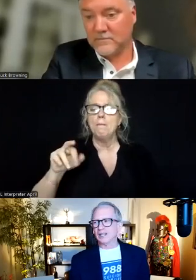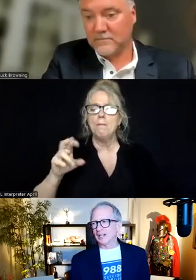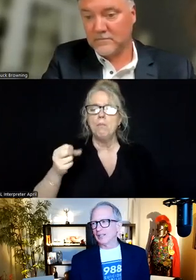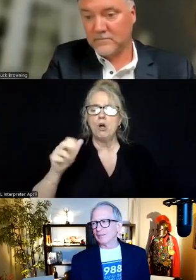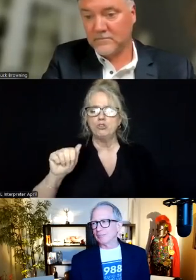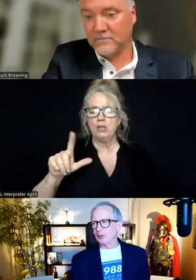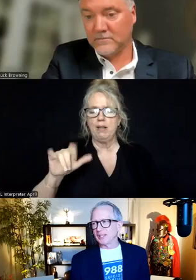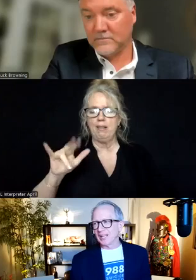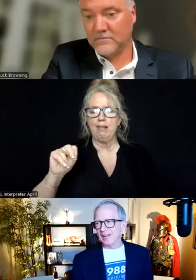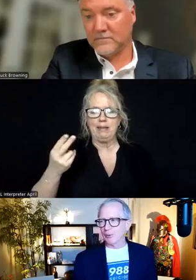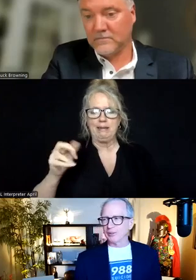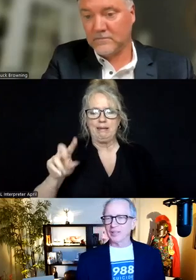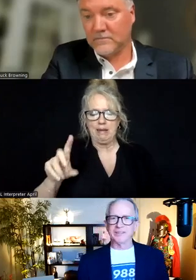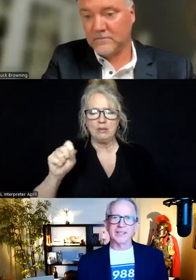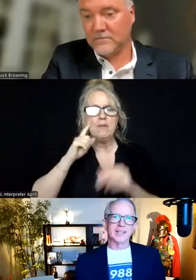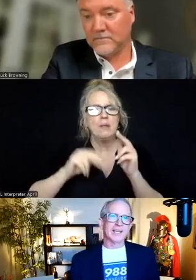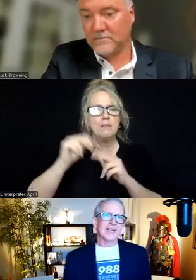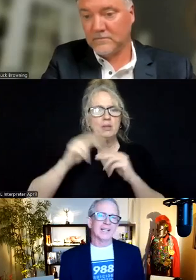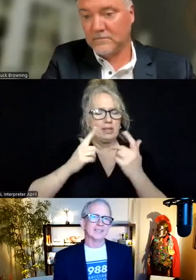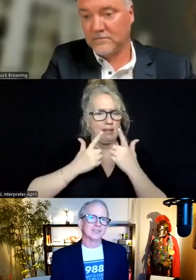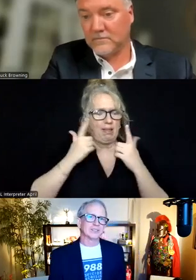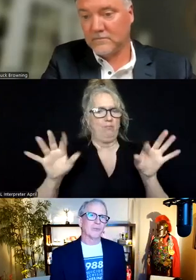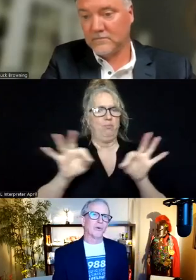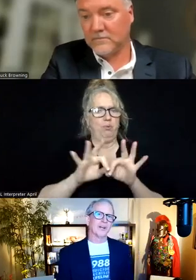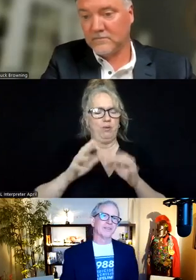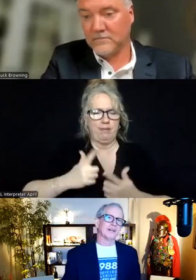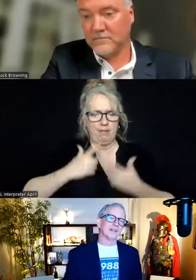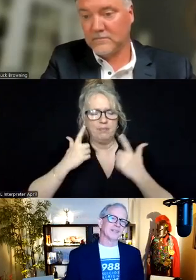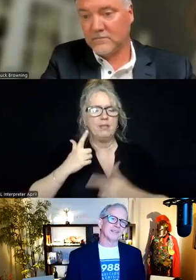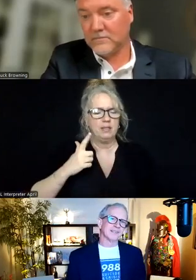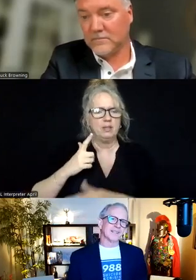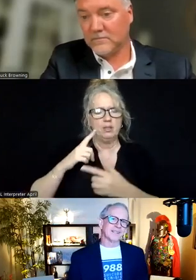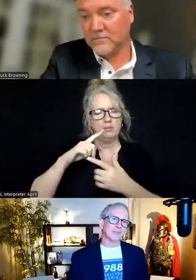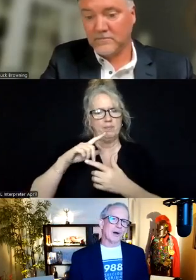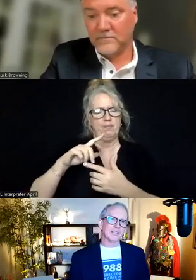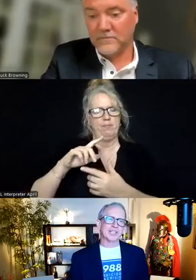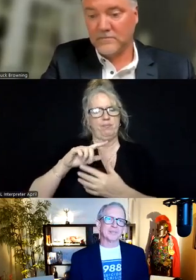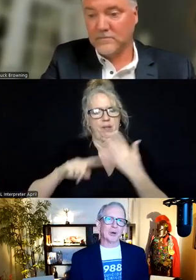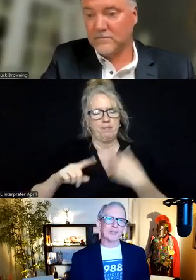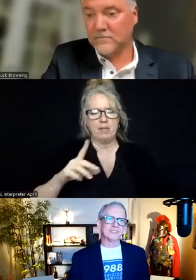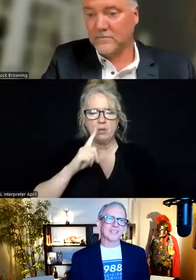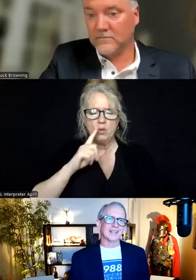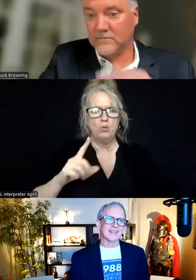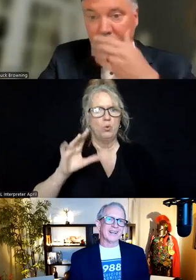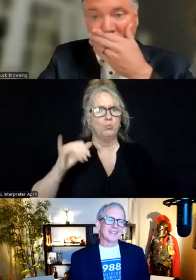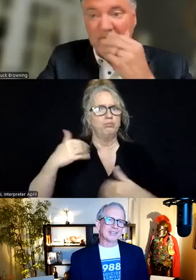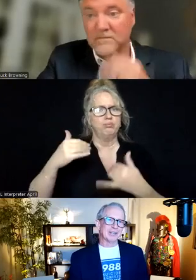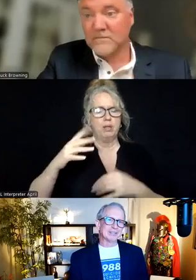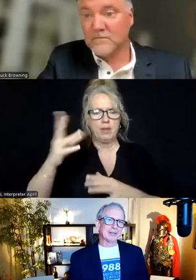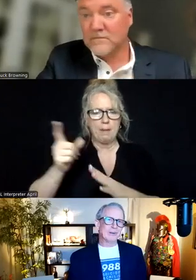Building a Life Worth Living is one of the watershed moments.